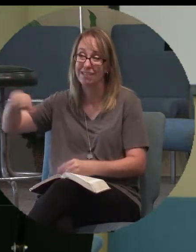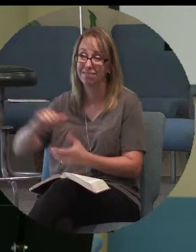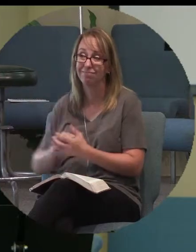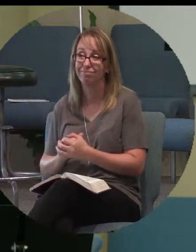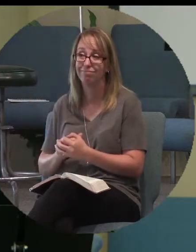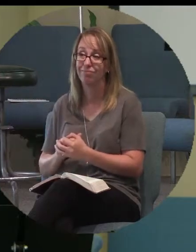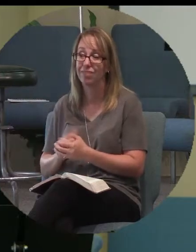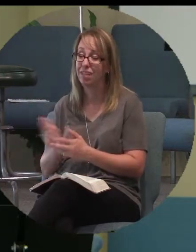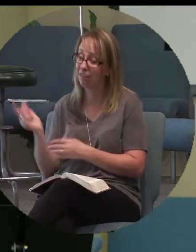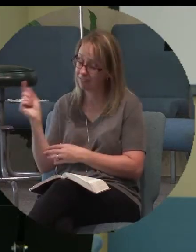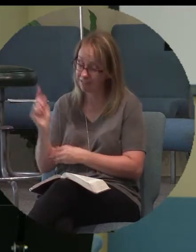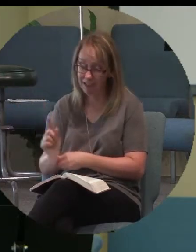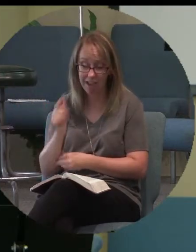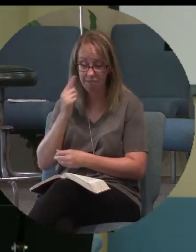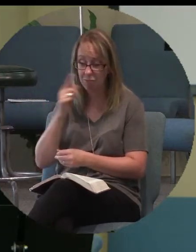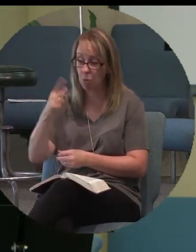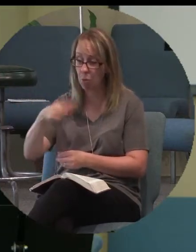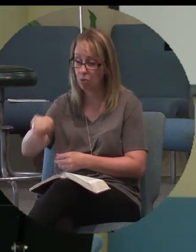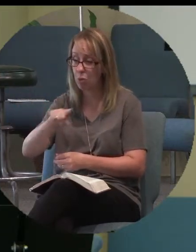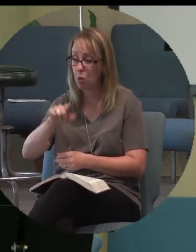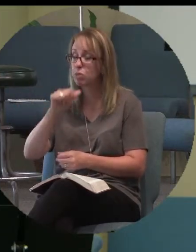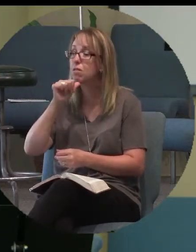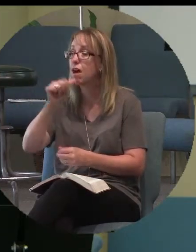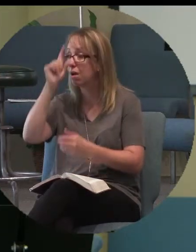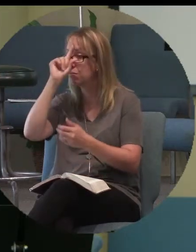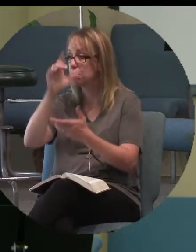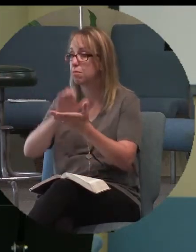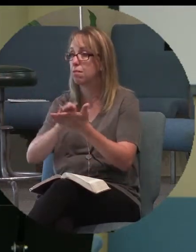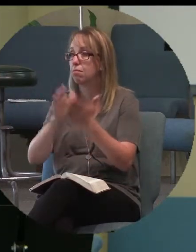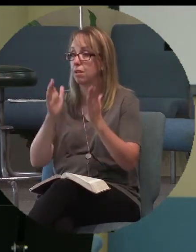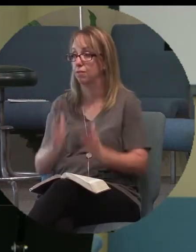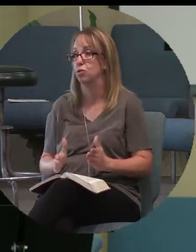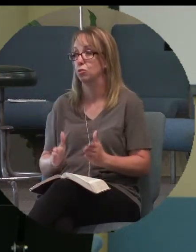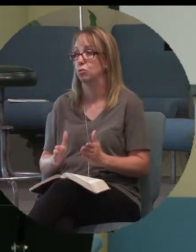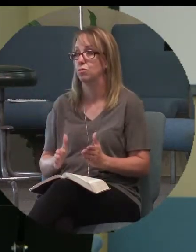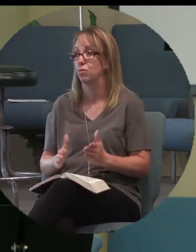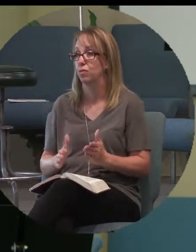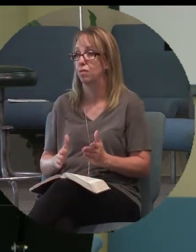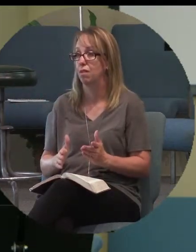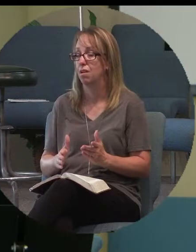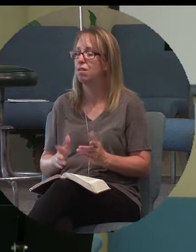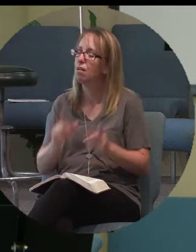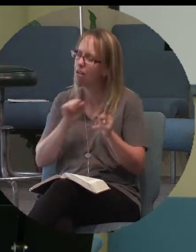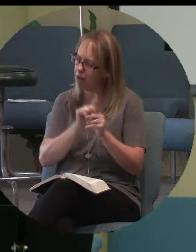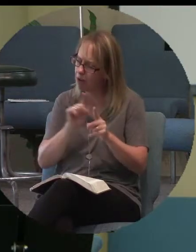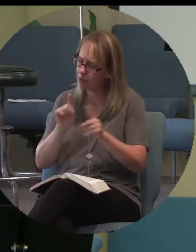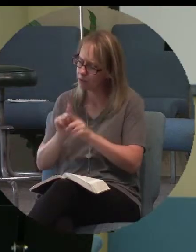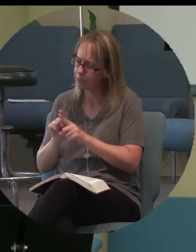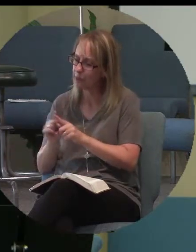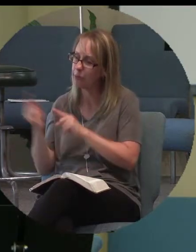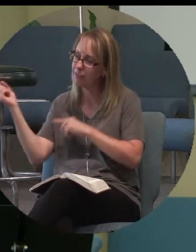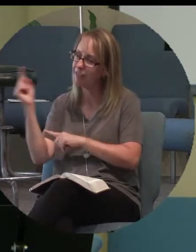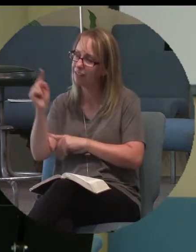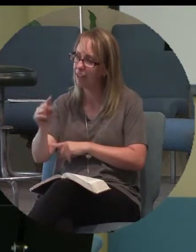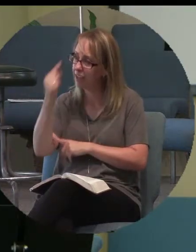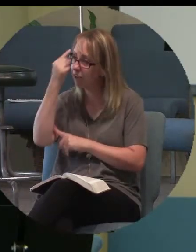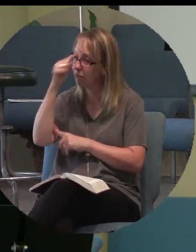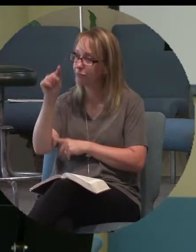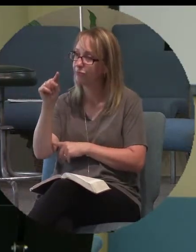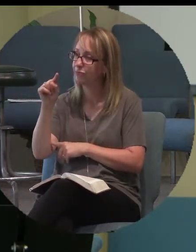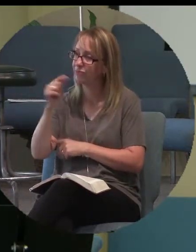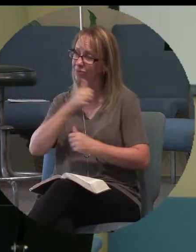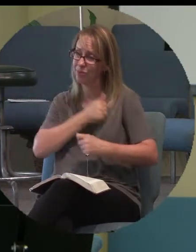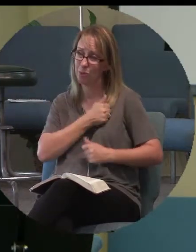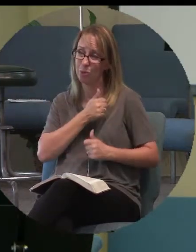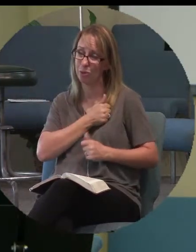for the needy unbelievers, the needy crowd. But he also came for the